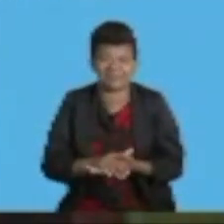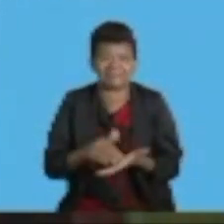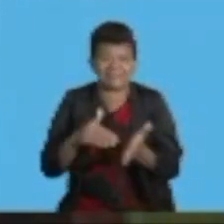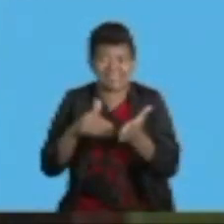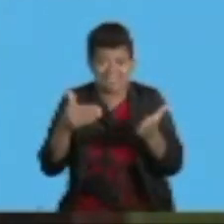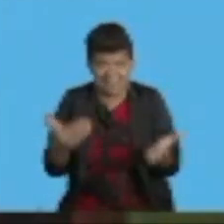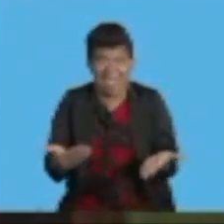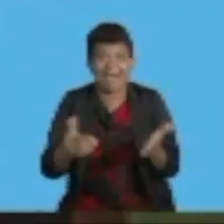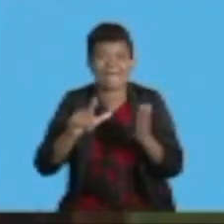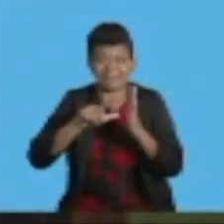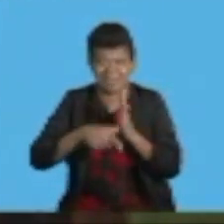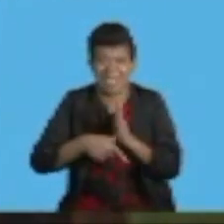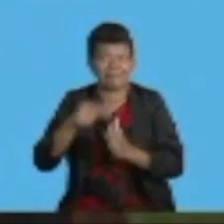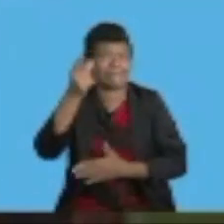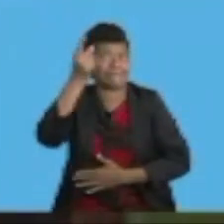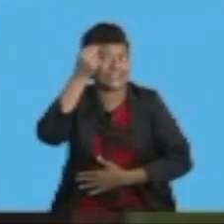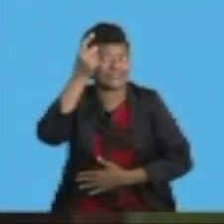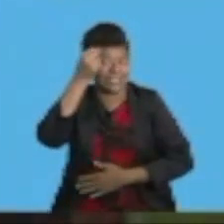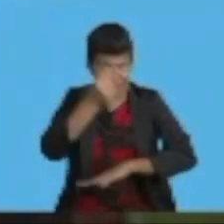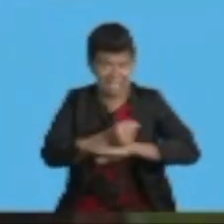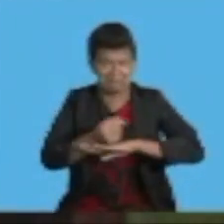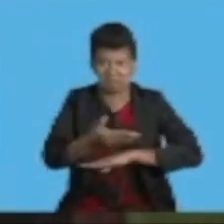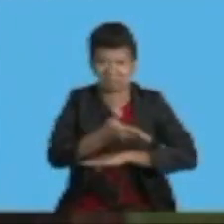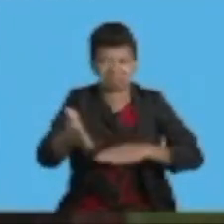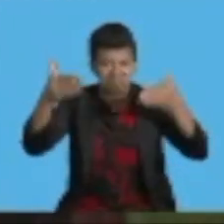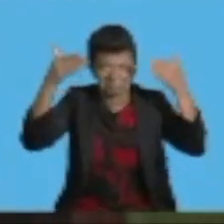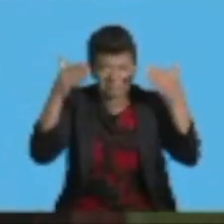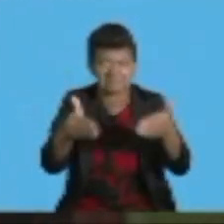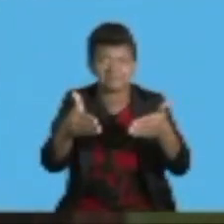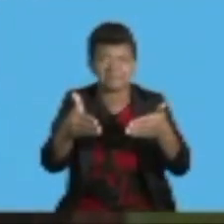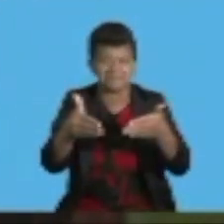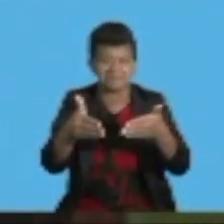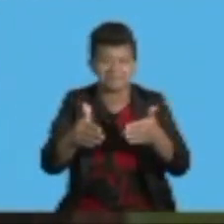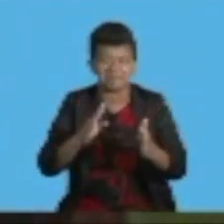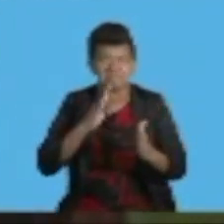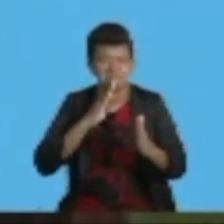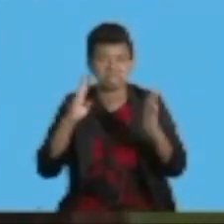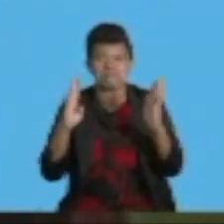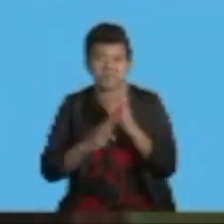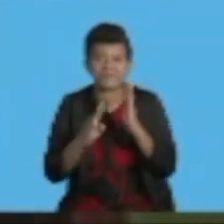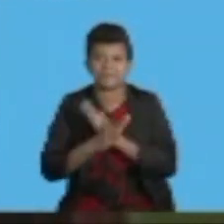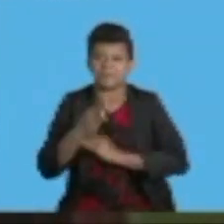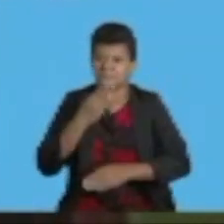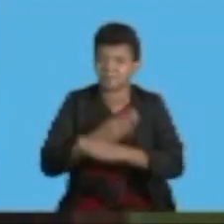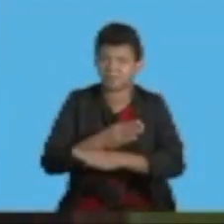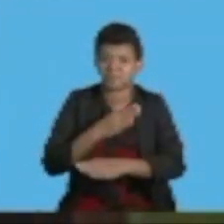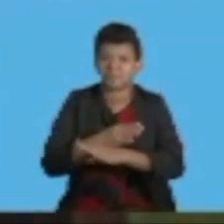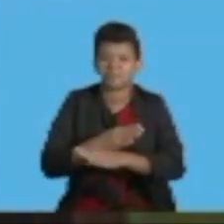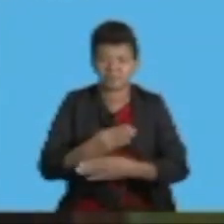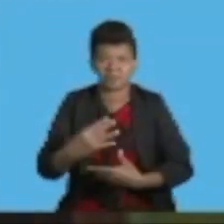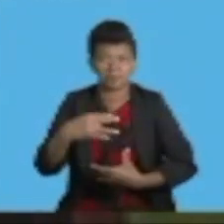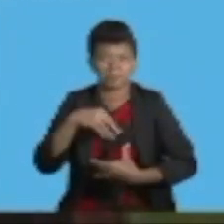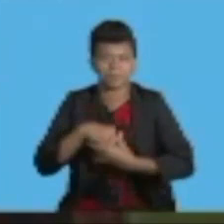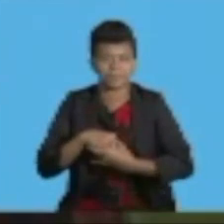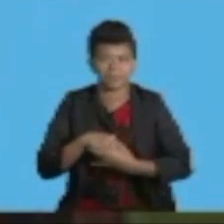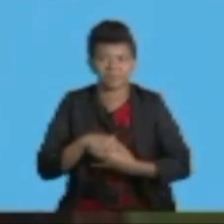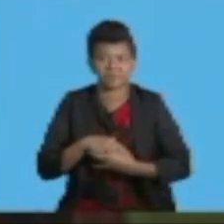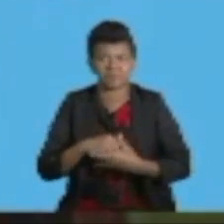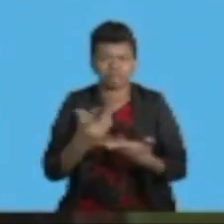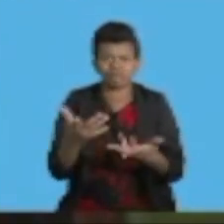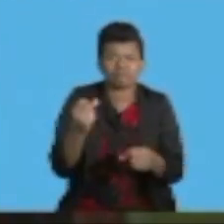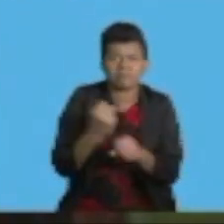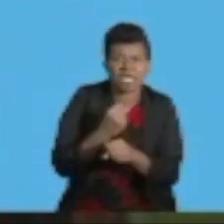Fijian government to focus on having a dynamic private sector that invests, innovates and creates jobs. jobs.